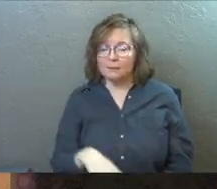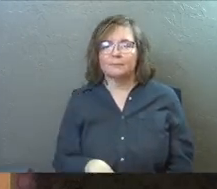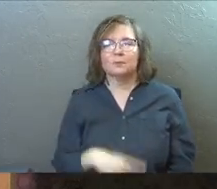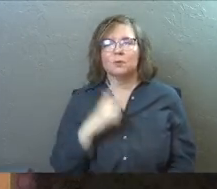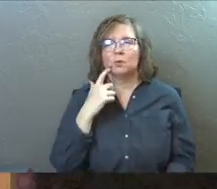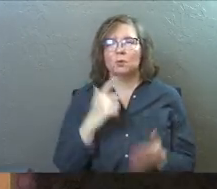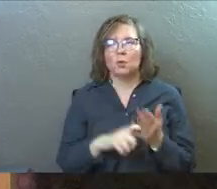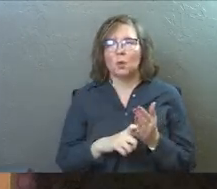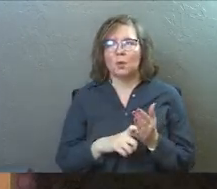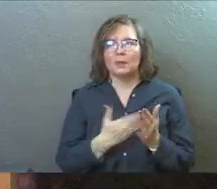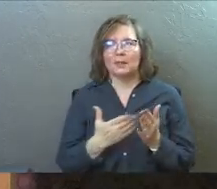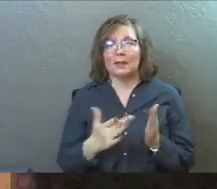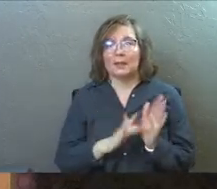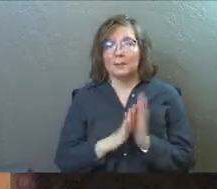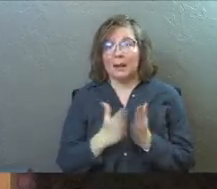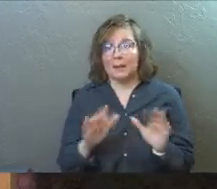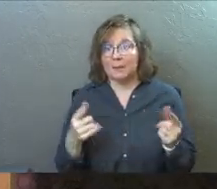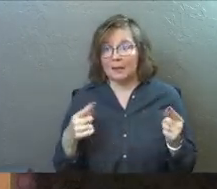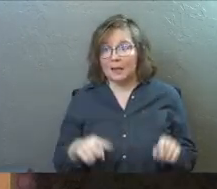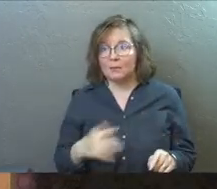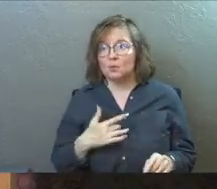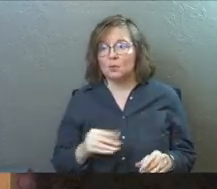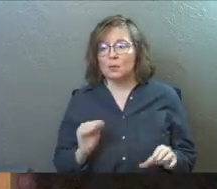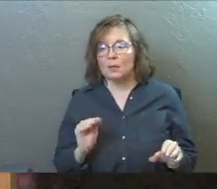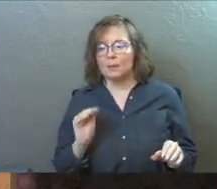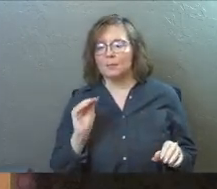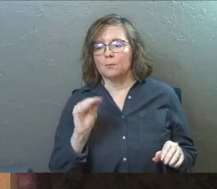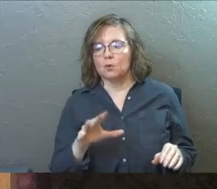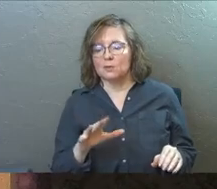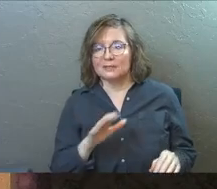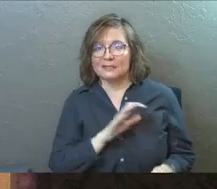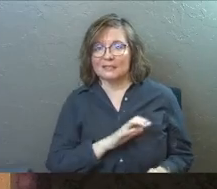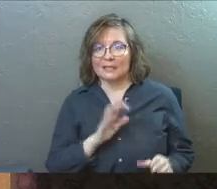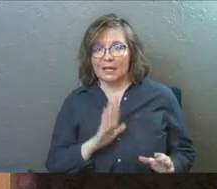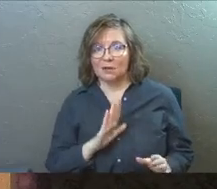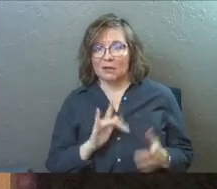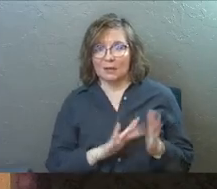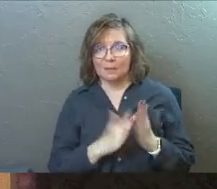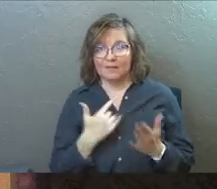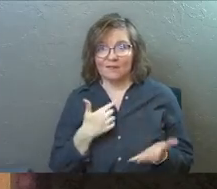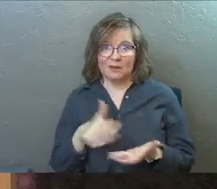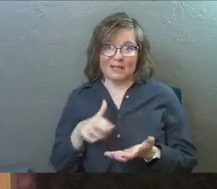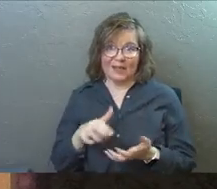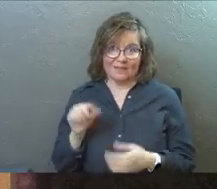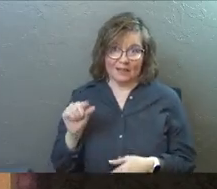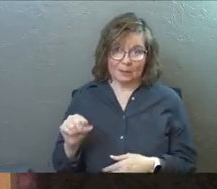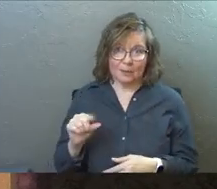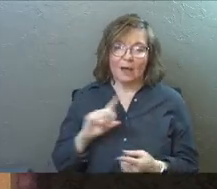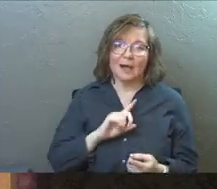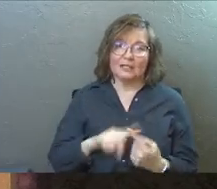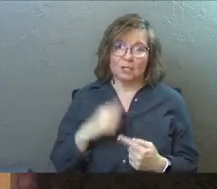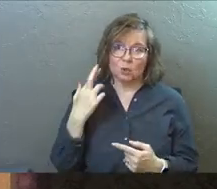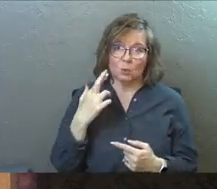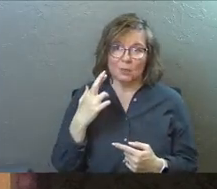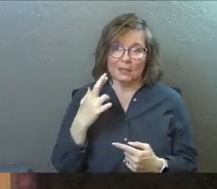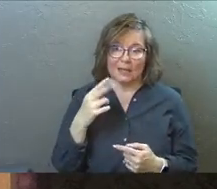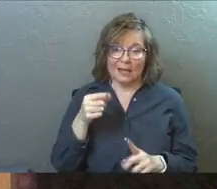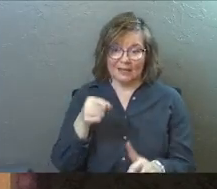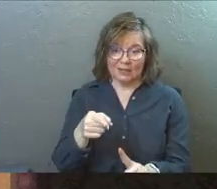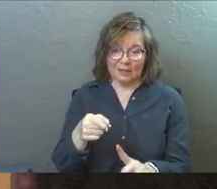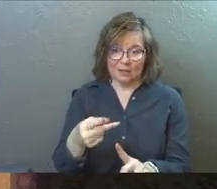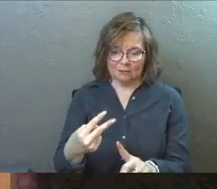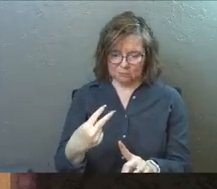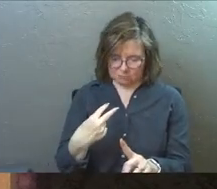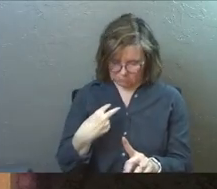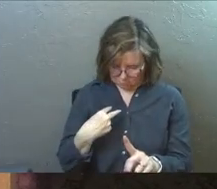might know the sneaky little thing that the Bible does. Usually it puts us, puts a character in the Bible for us to laugh at a little bit until you realize you're